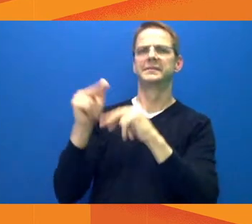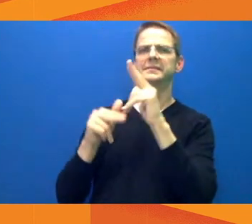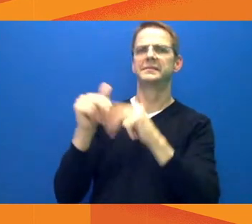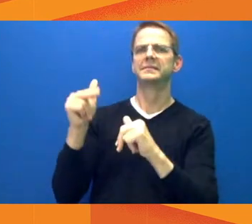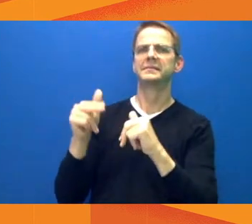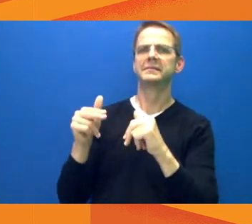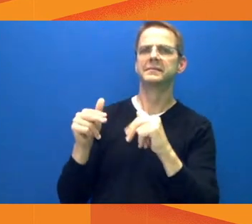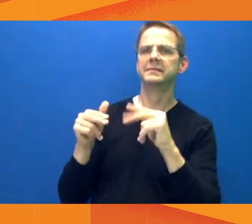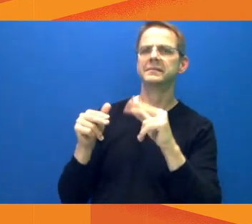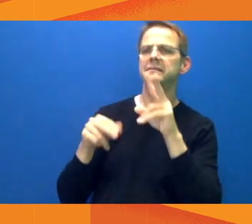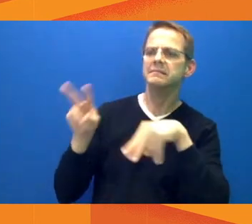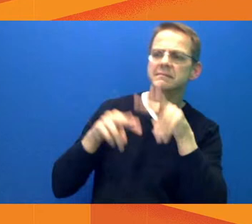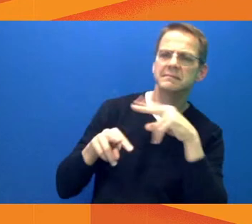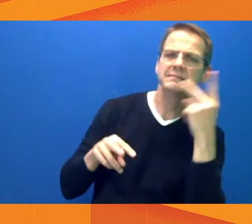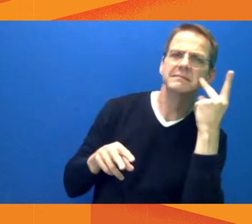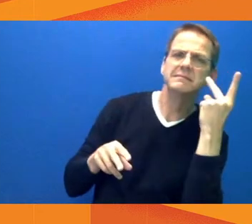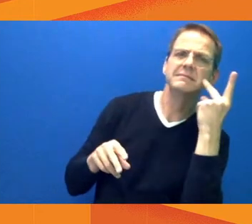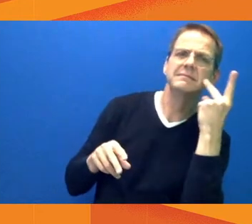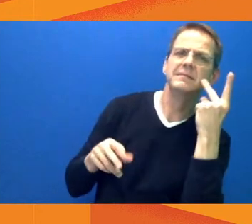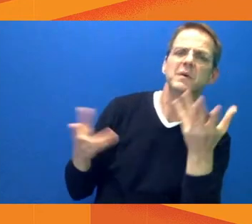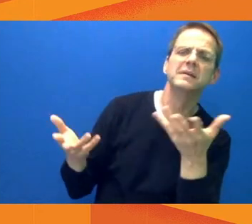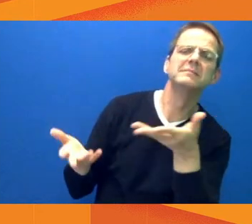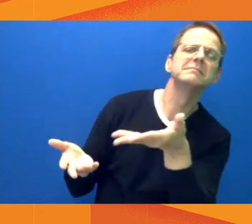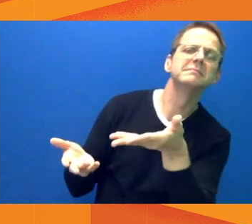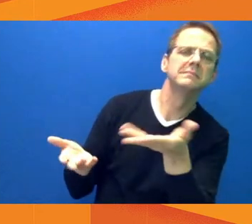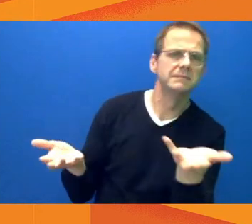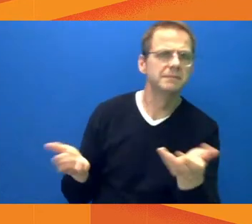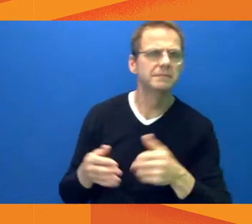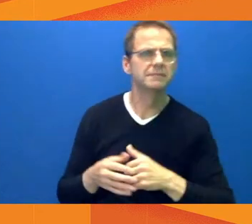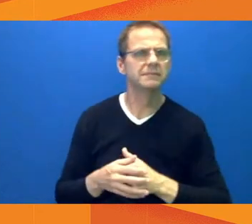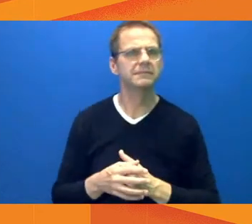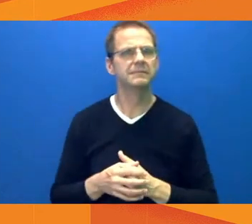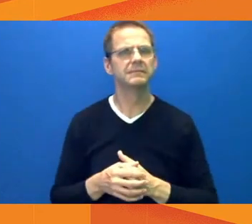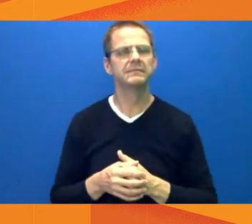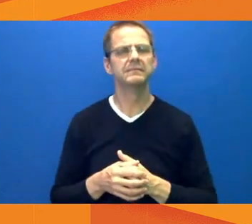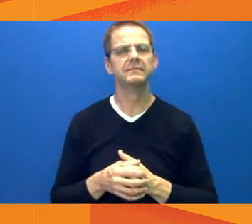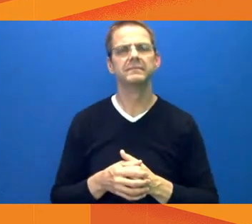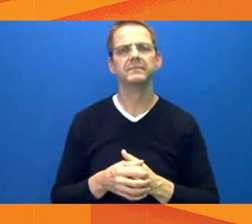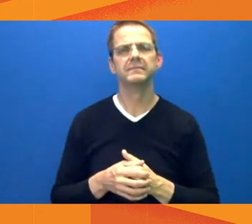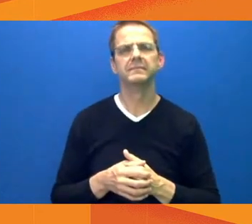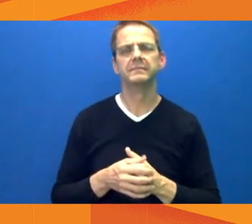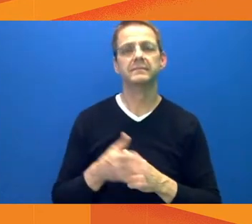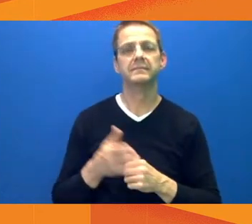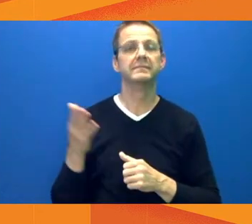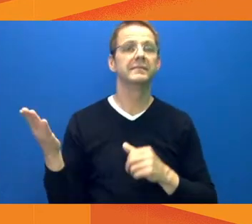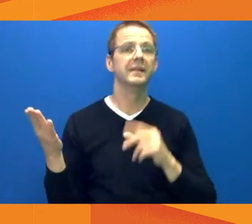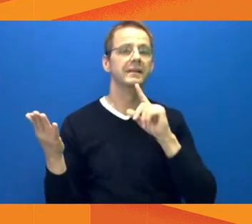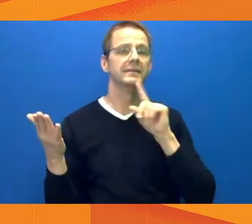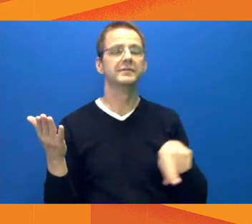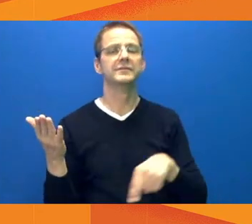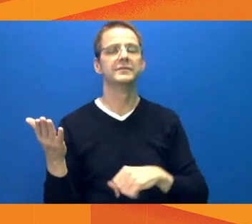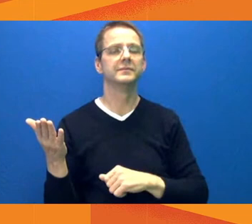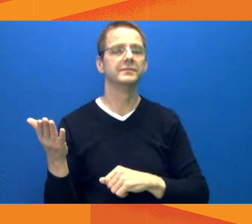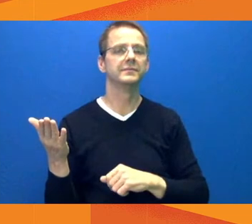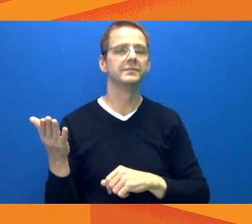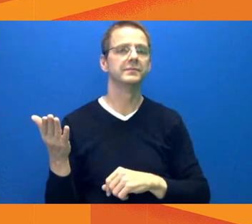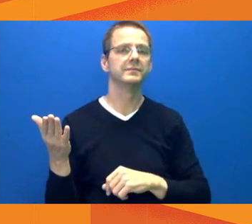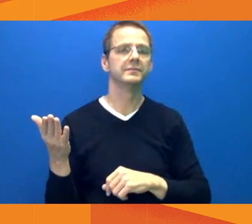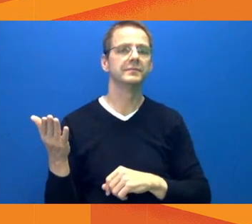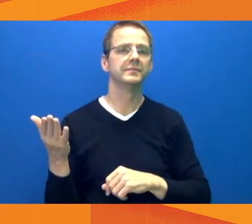Well, once the bills are all in, of course, we'll report for an account for the costs.